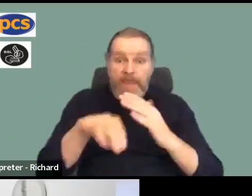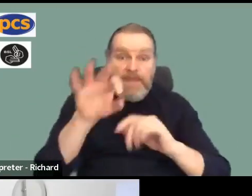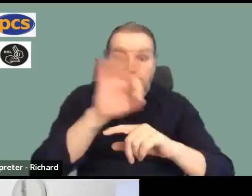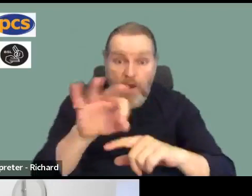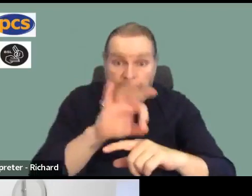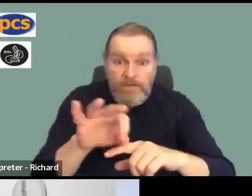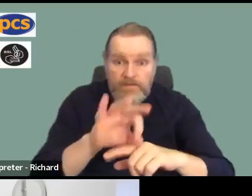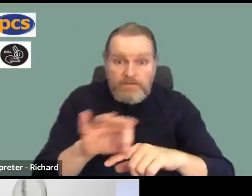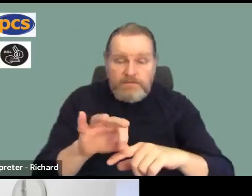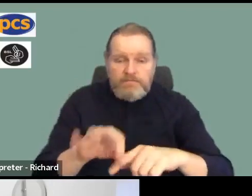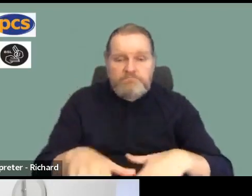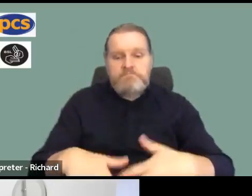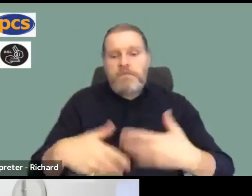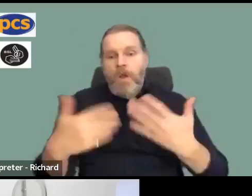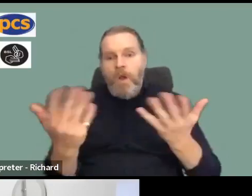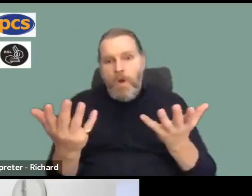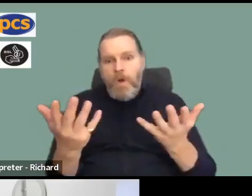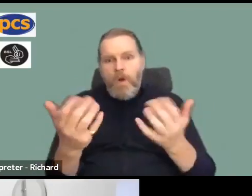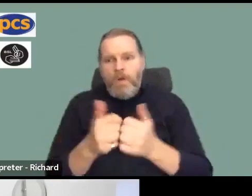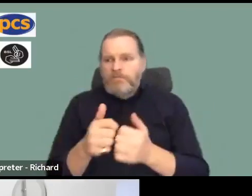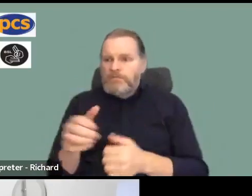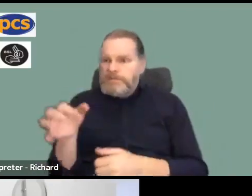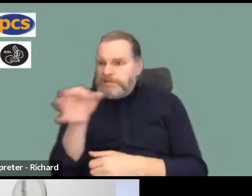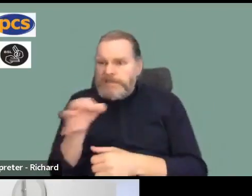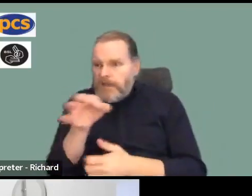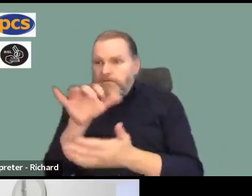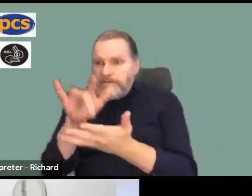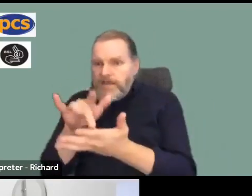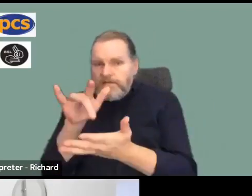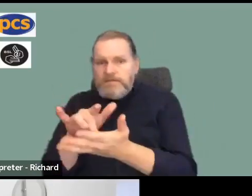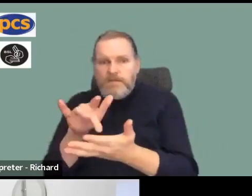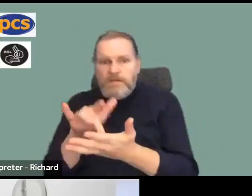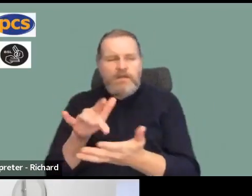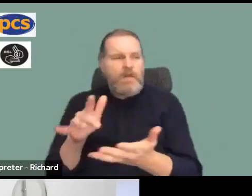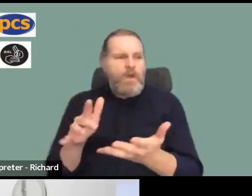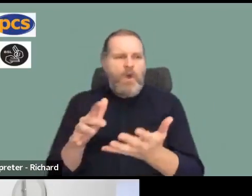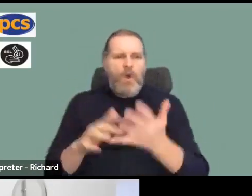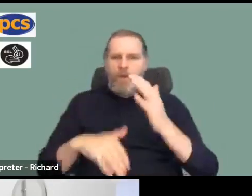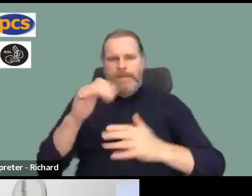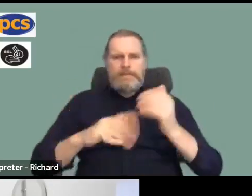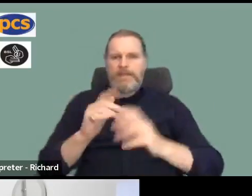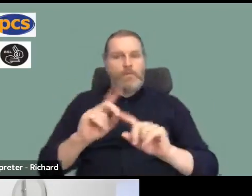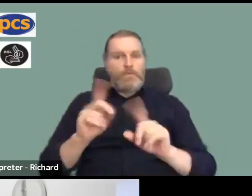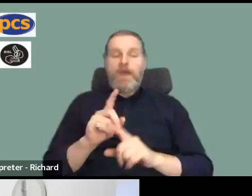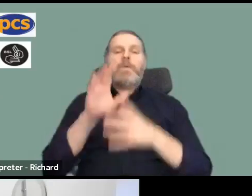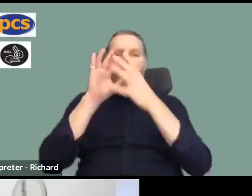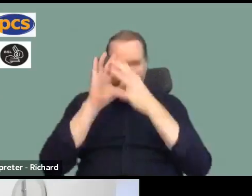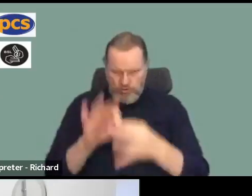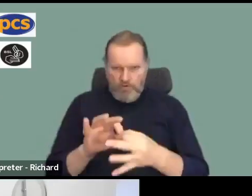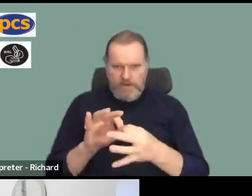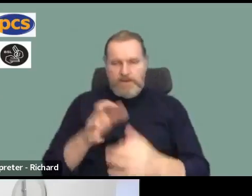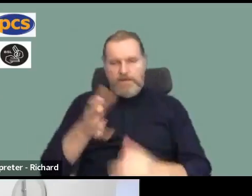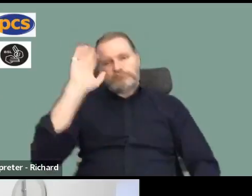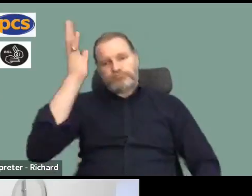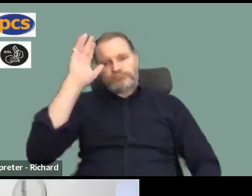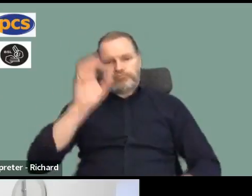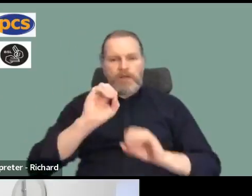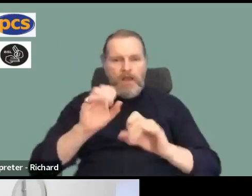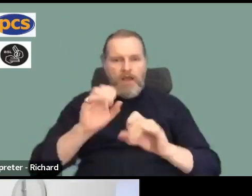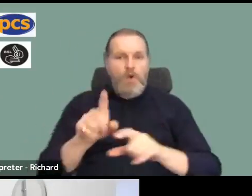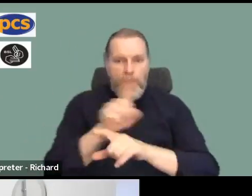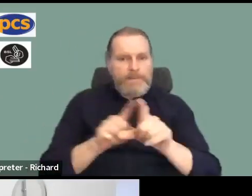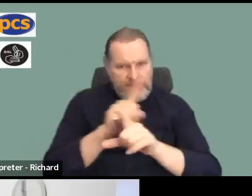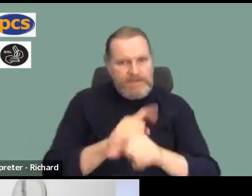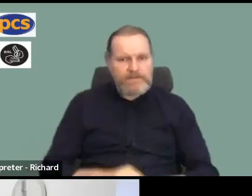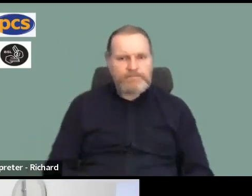or if there's enough in one town. Or if you're in a multi-employer building, we'll come and try and arrange PCS meetings for members. So